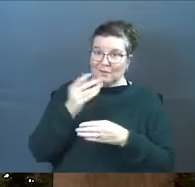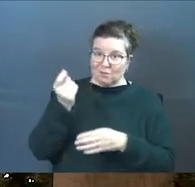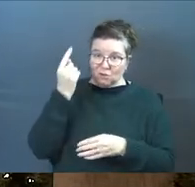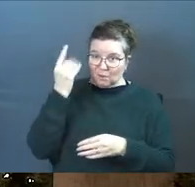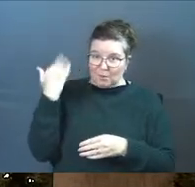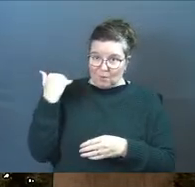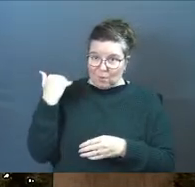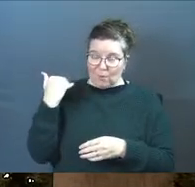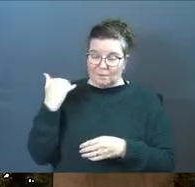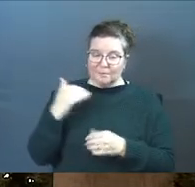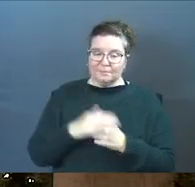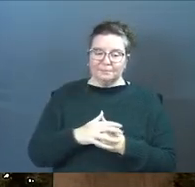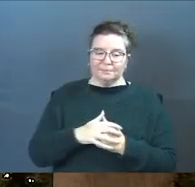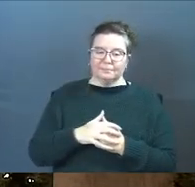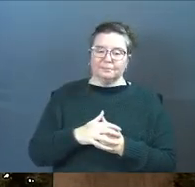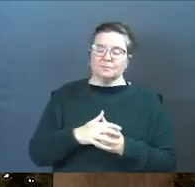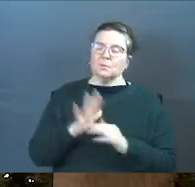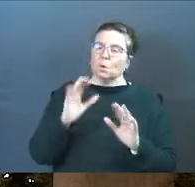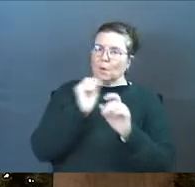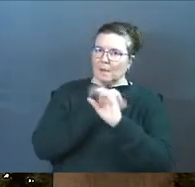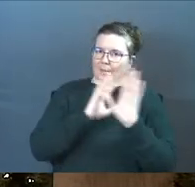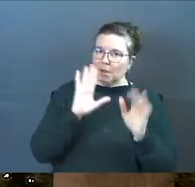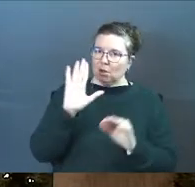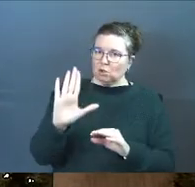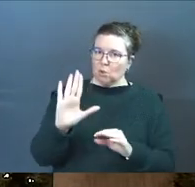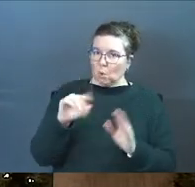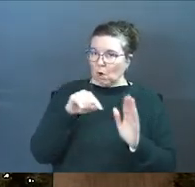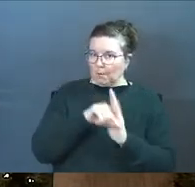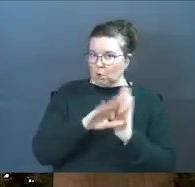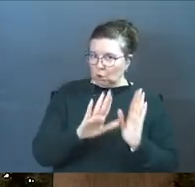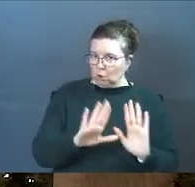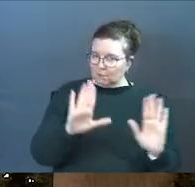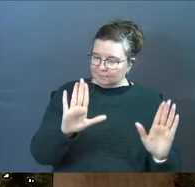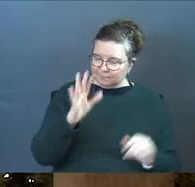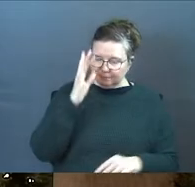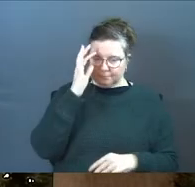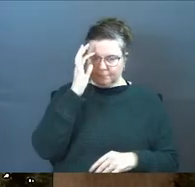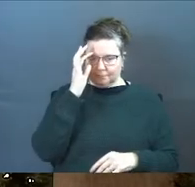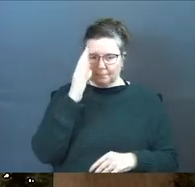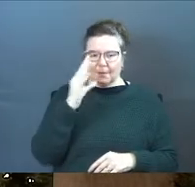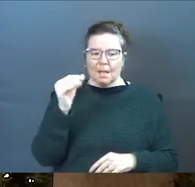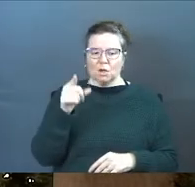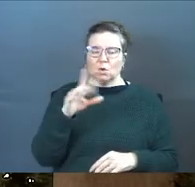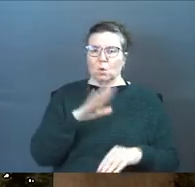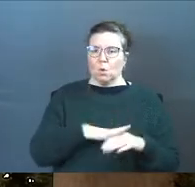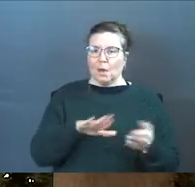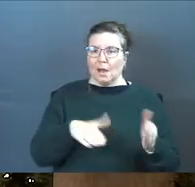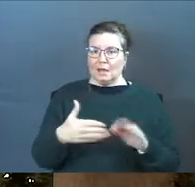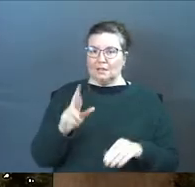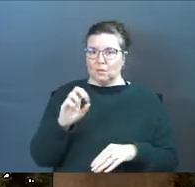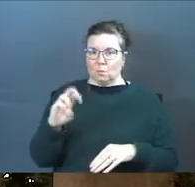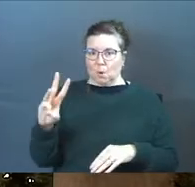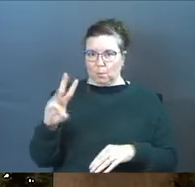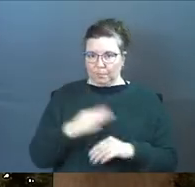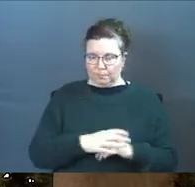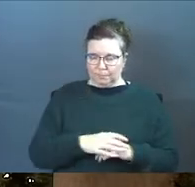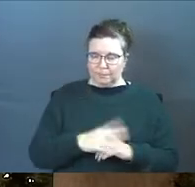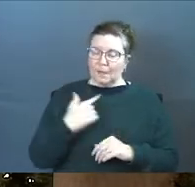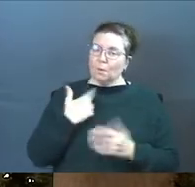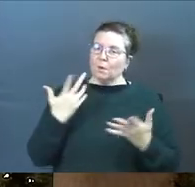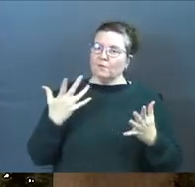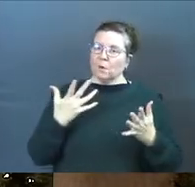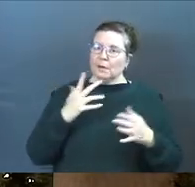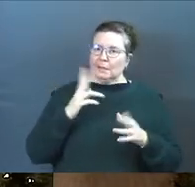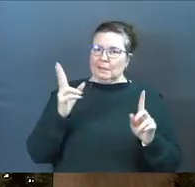never understood before. Okay, so imagine that you're a murderer and you're on death row and